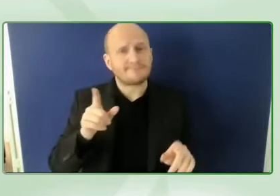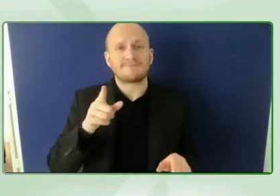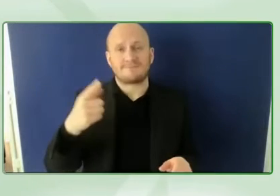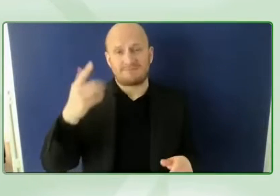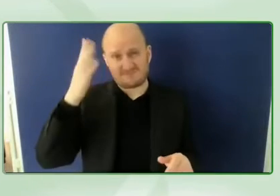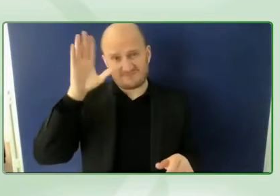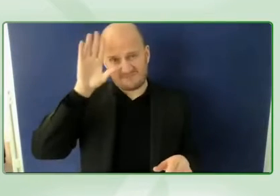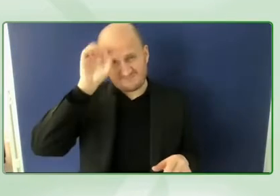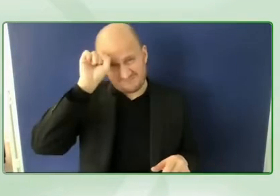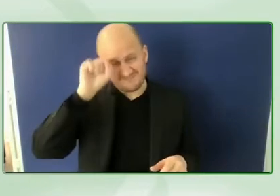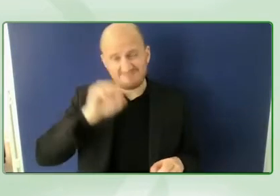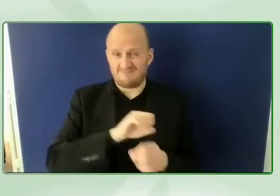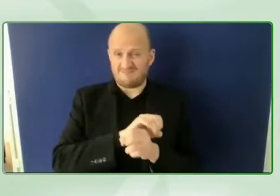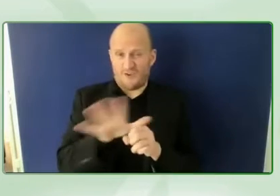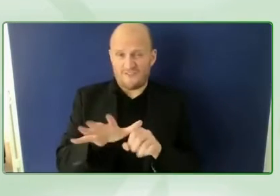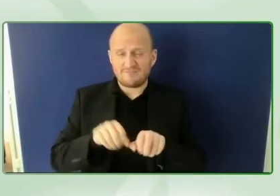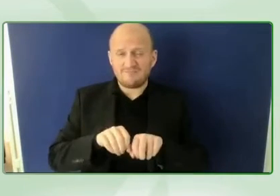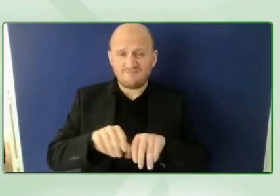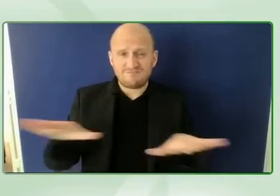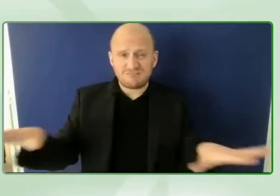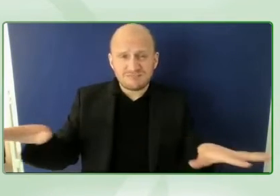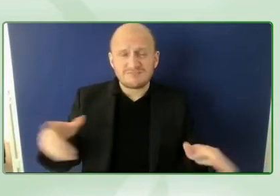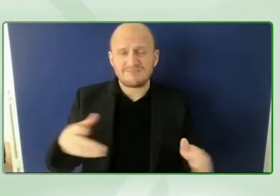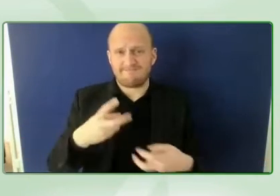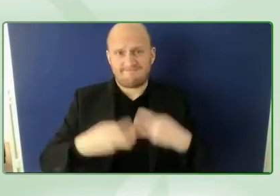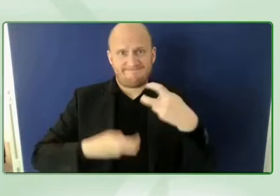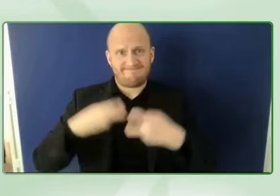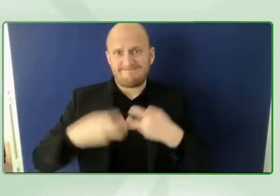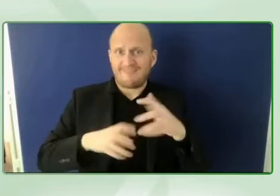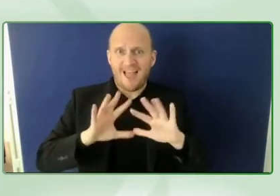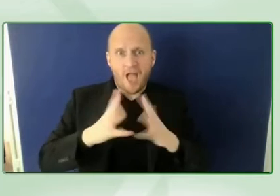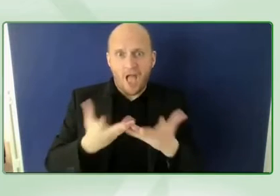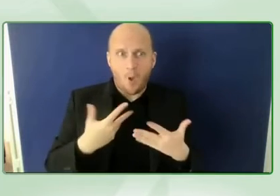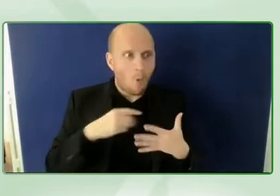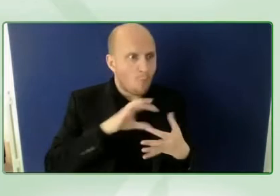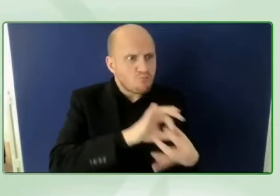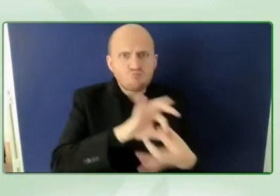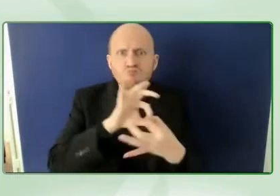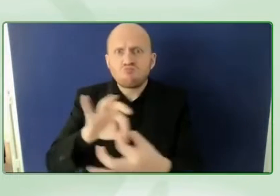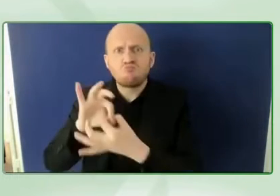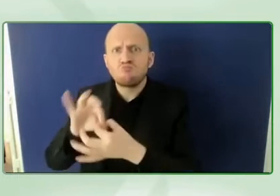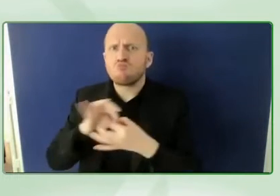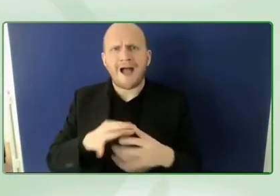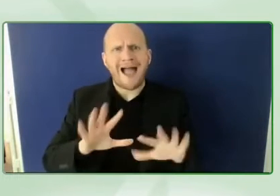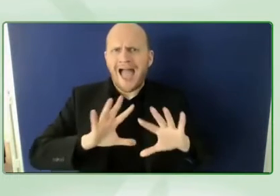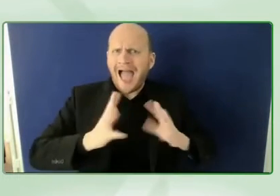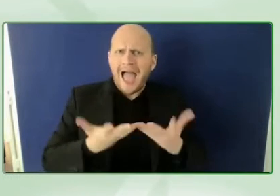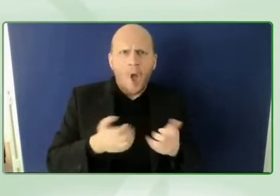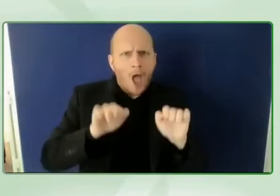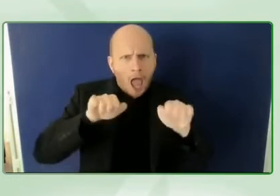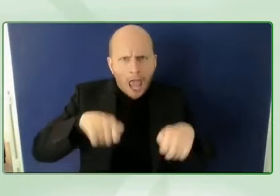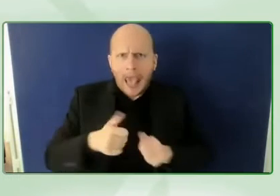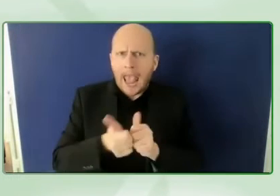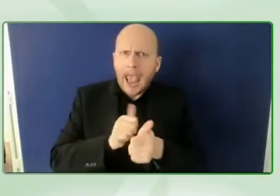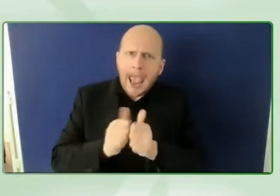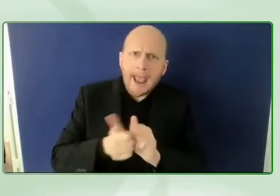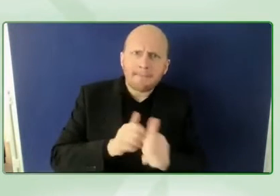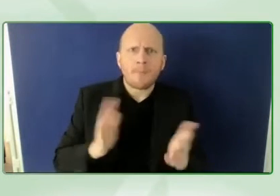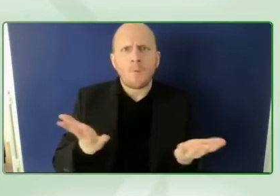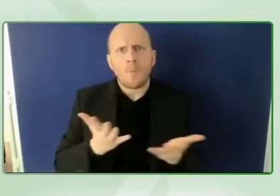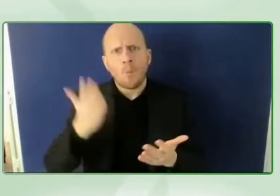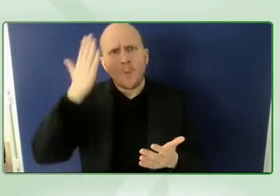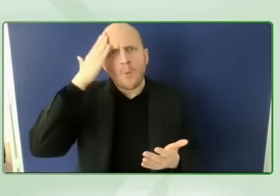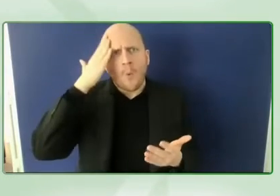games in terms of uh how would the the games run uh with all the protocols that were put in place to ensure safe